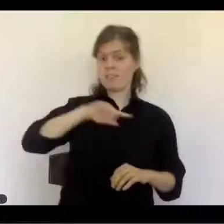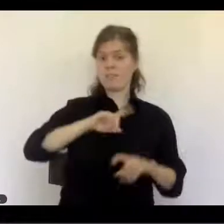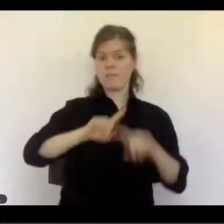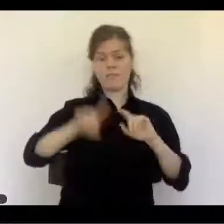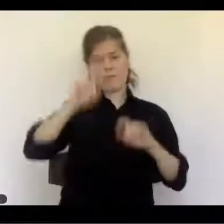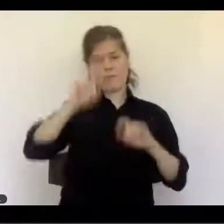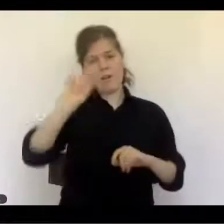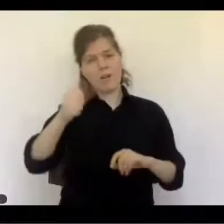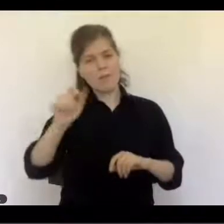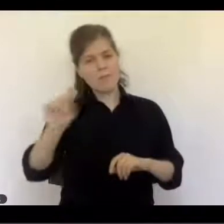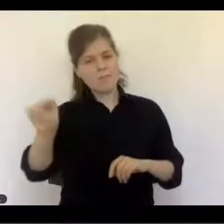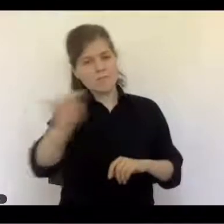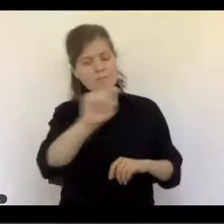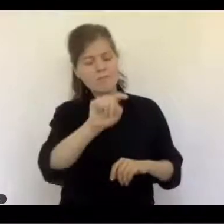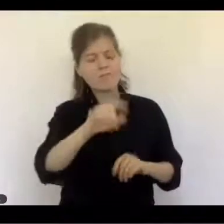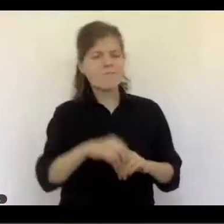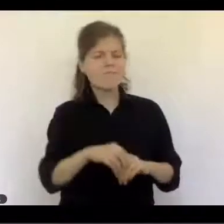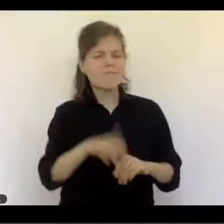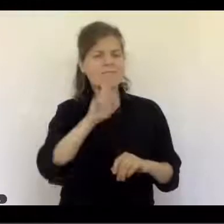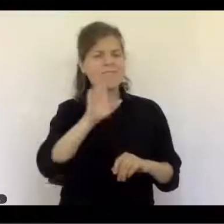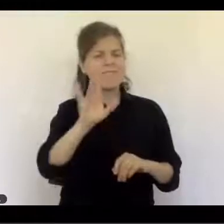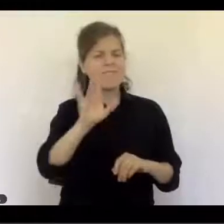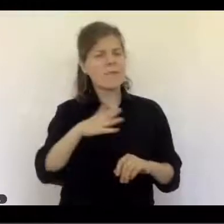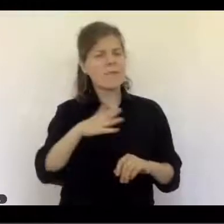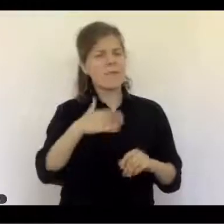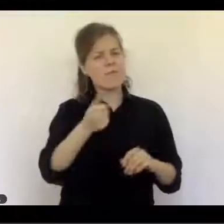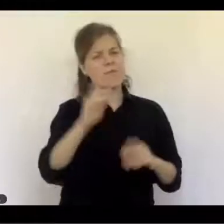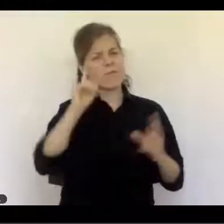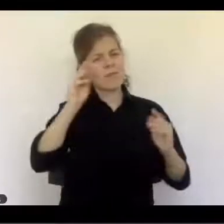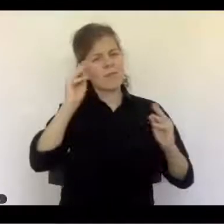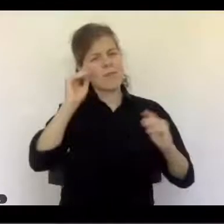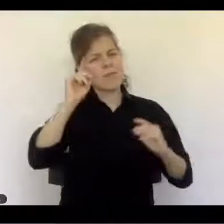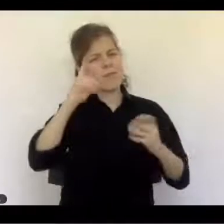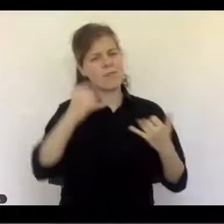So that's just my opening thoughts on the realities we're facing.